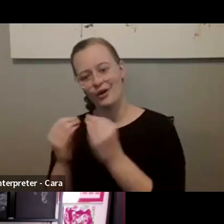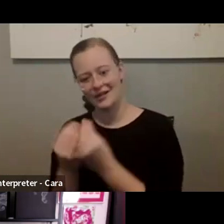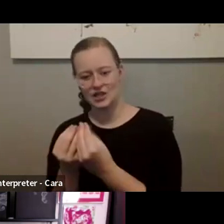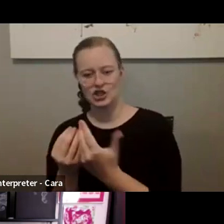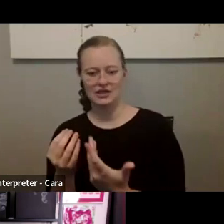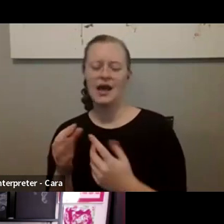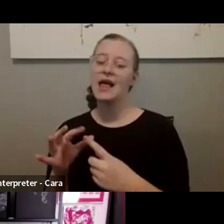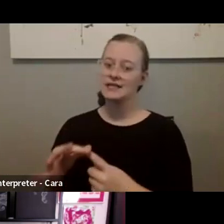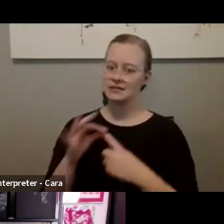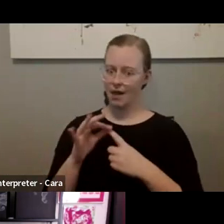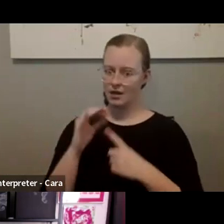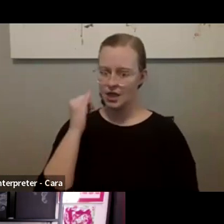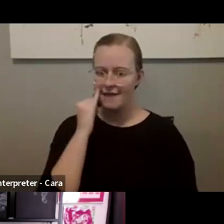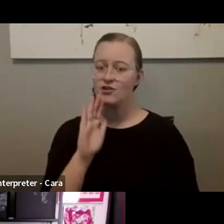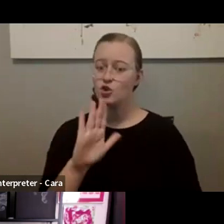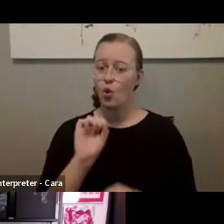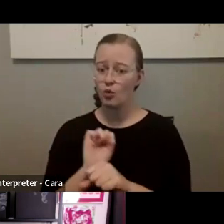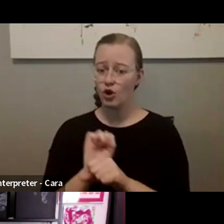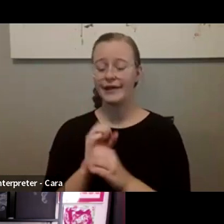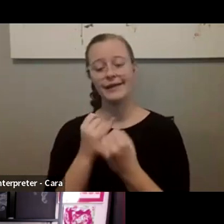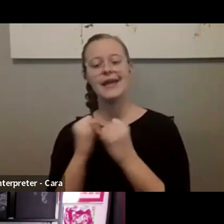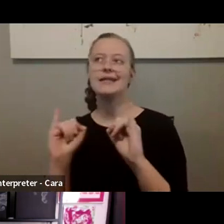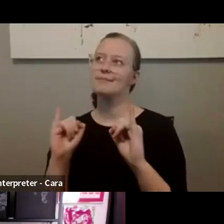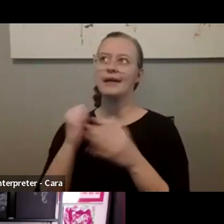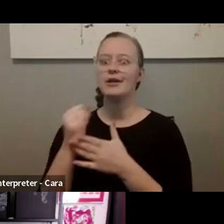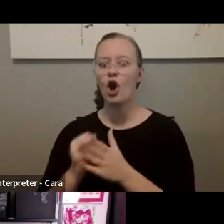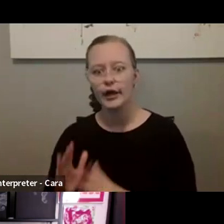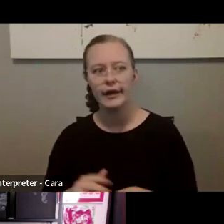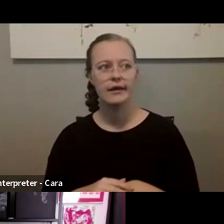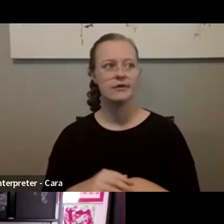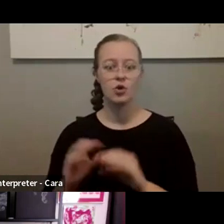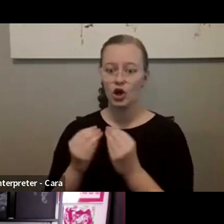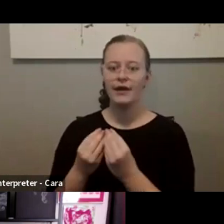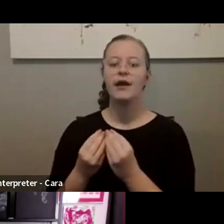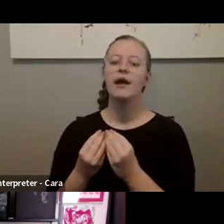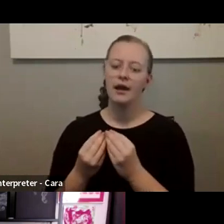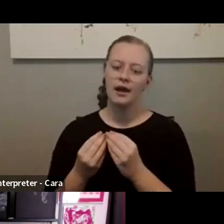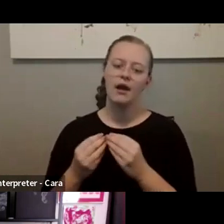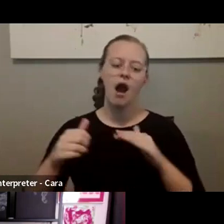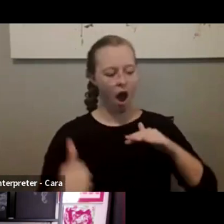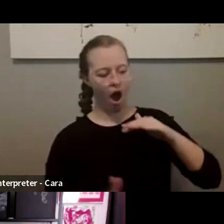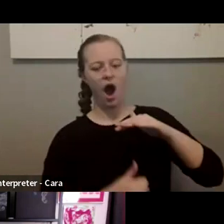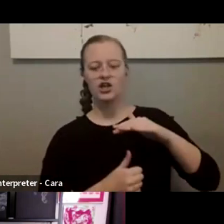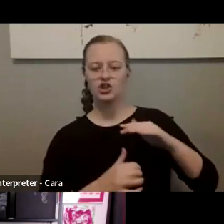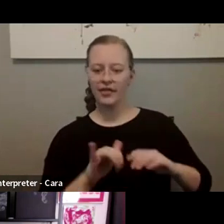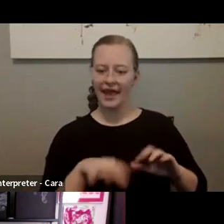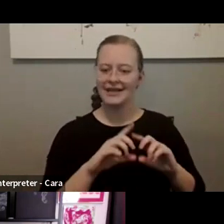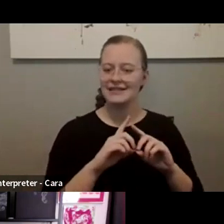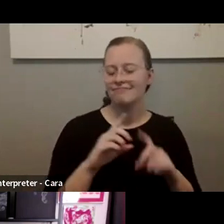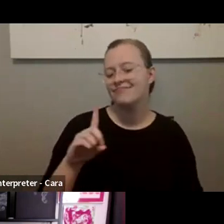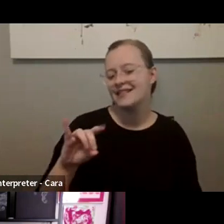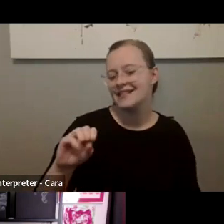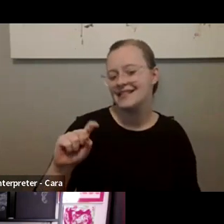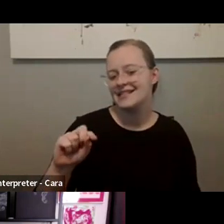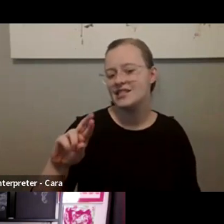if your work as an independent artist or your organization is in that member of Congress's district, right? You can